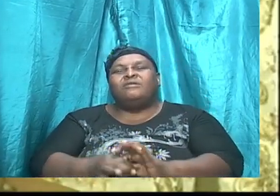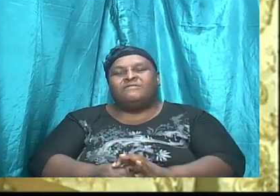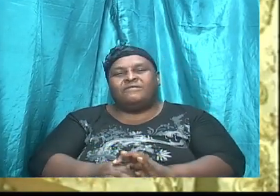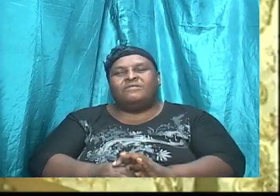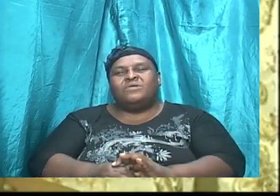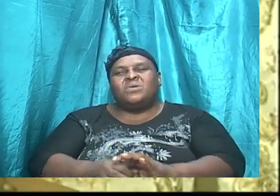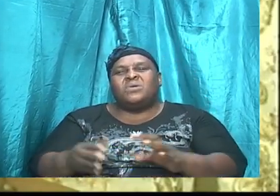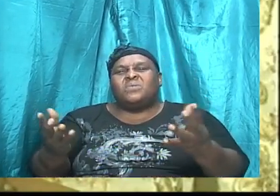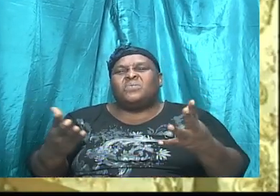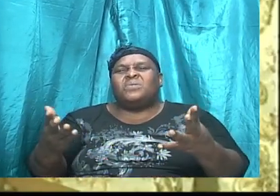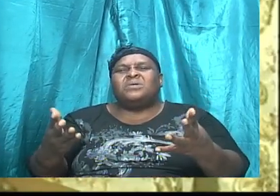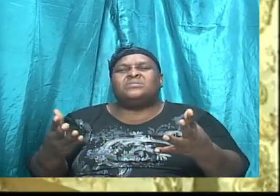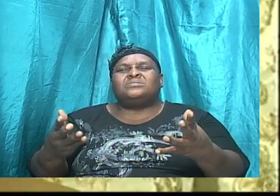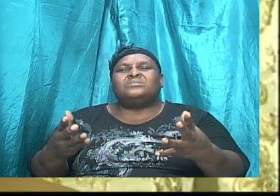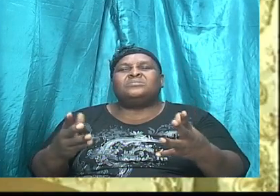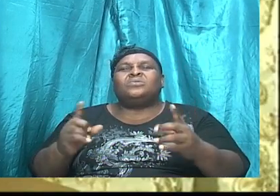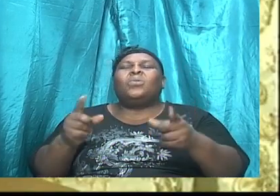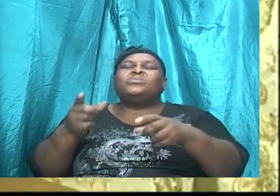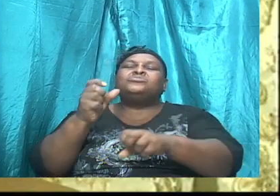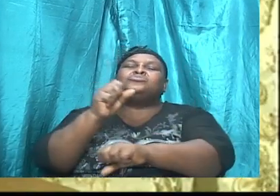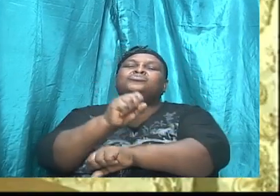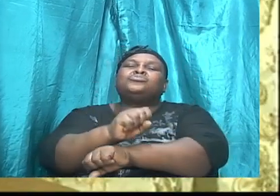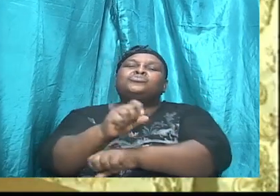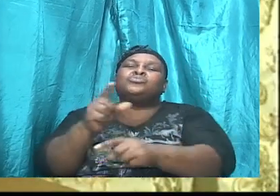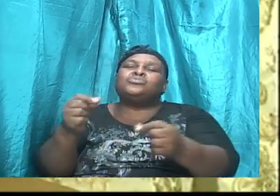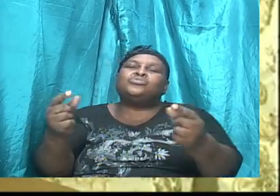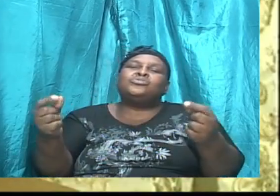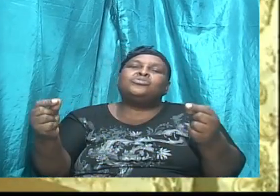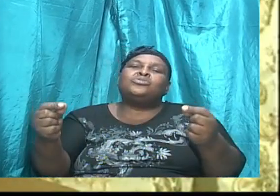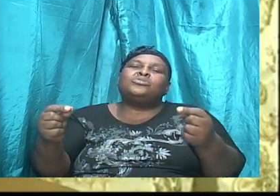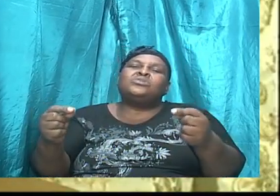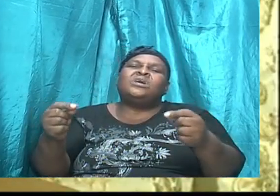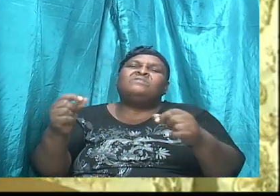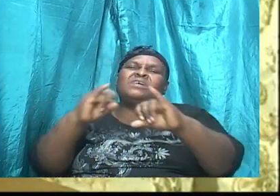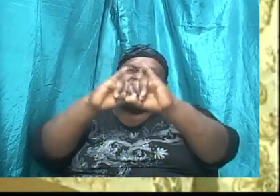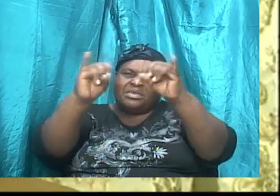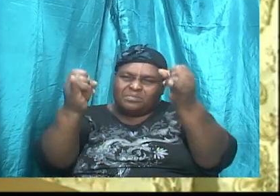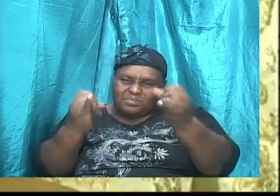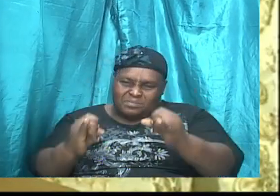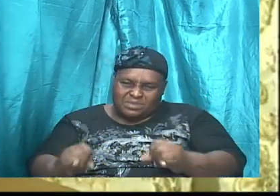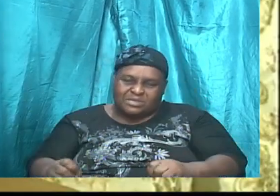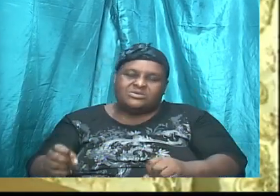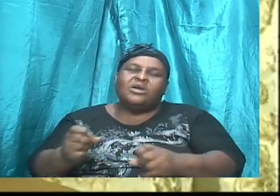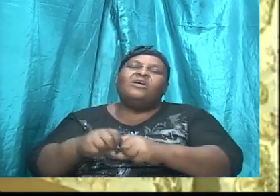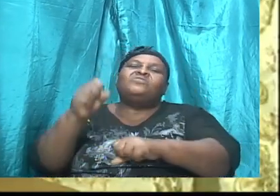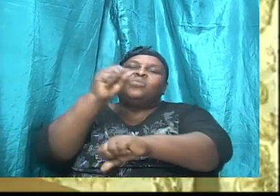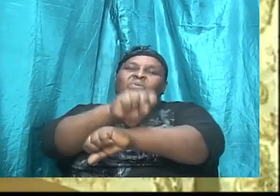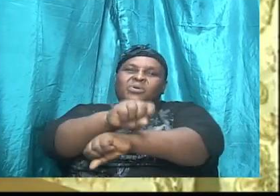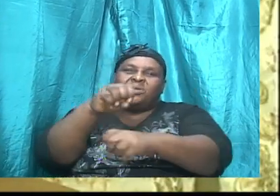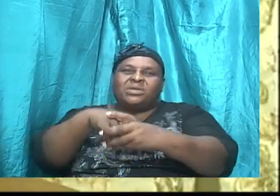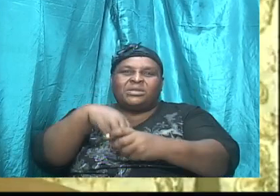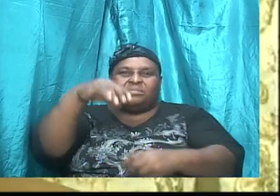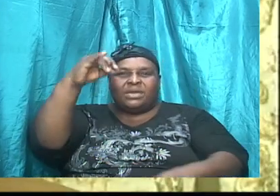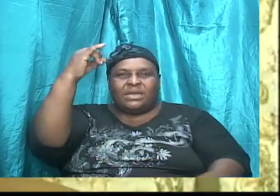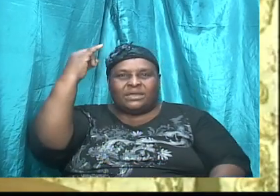what they are doing. So they have an image of the work that is in their mind.